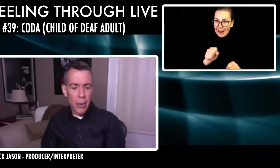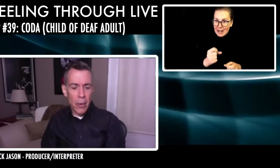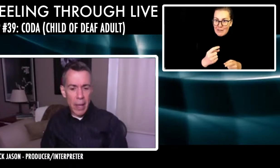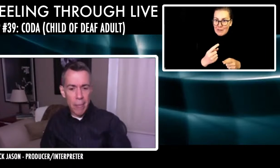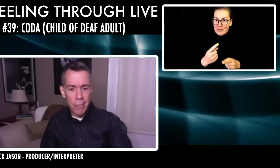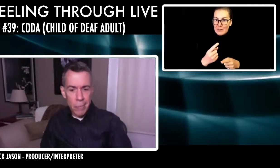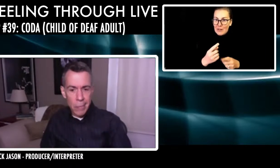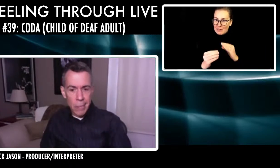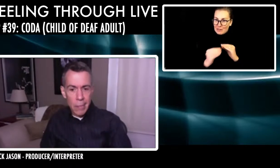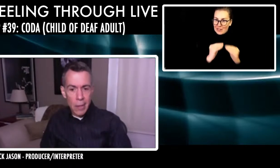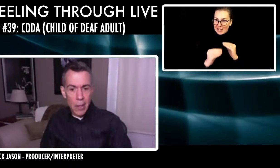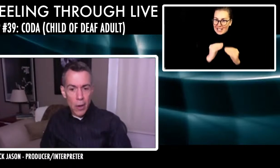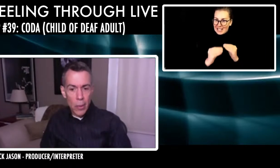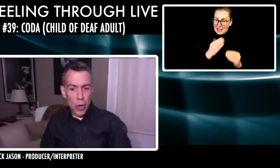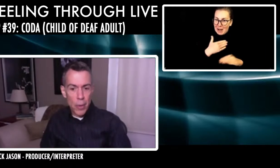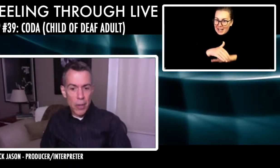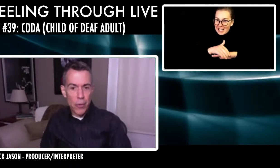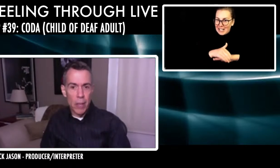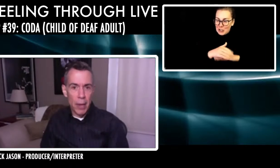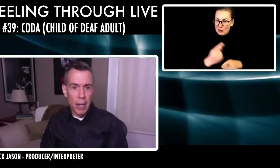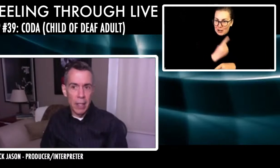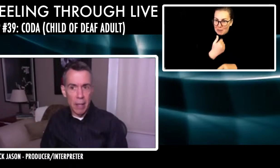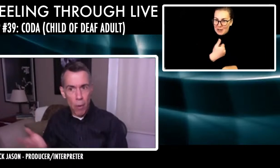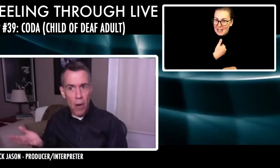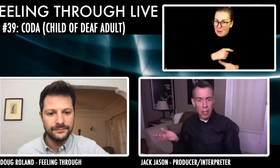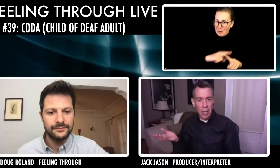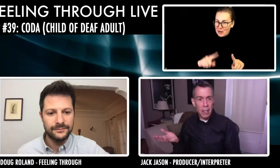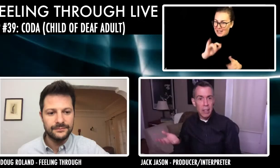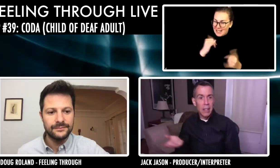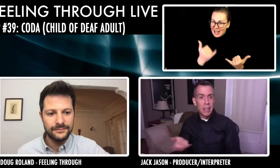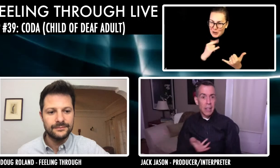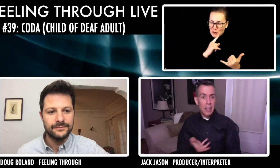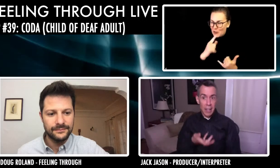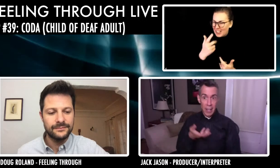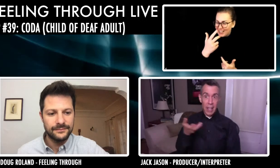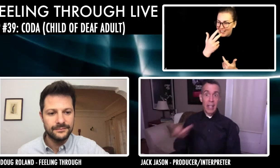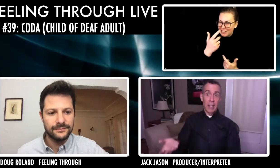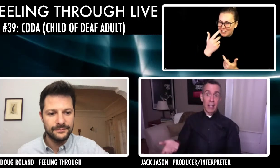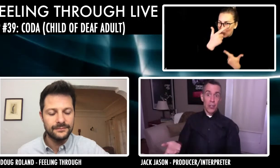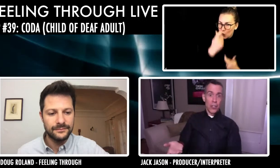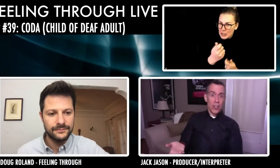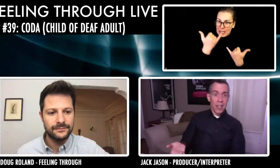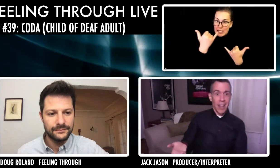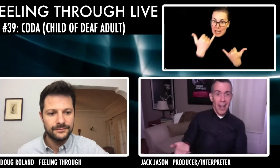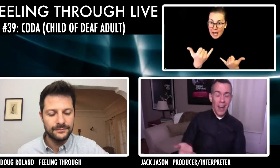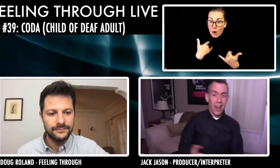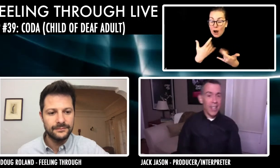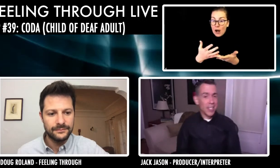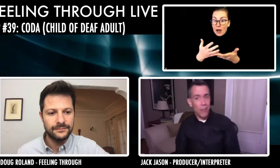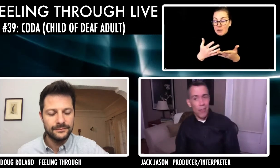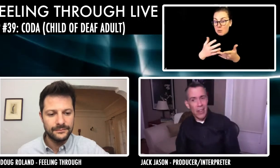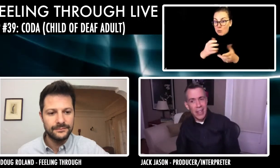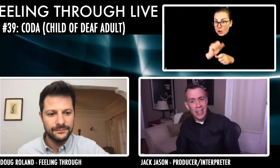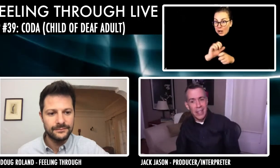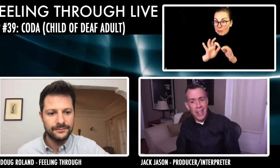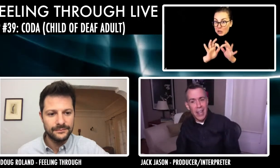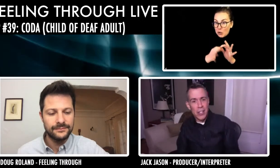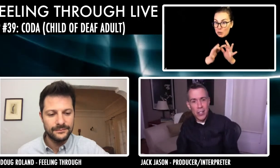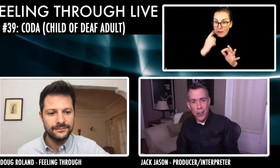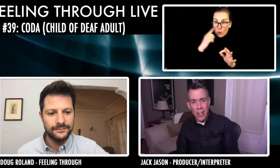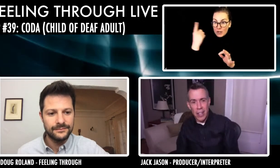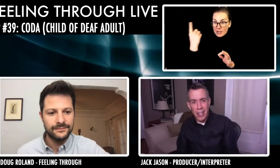here I am, you know, interpreting for somebody like Marley in English. Uh, it's a very